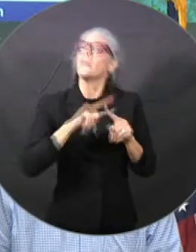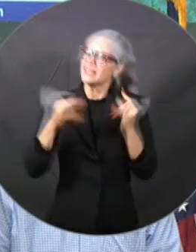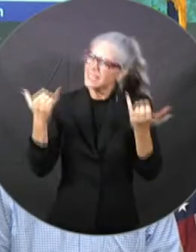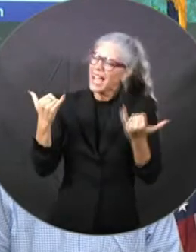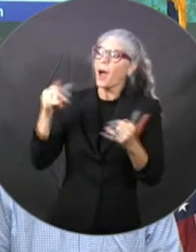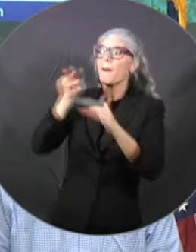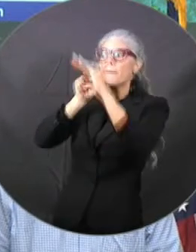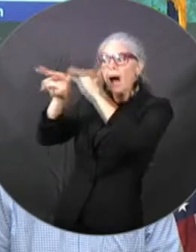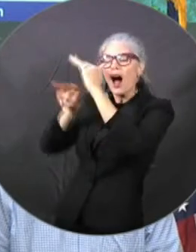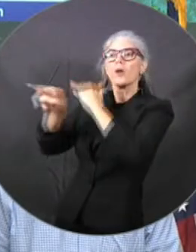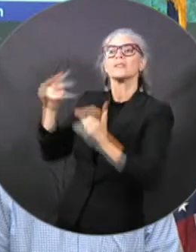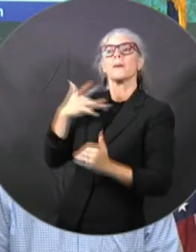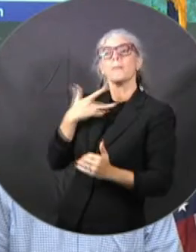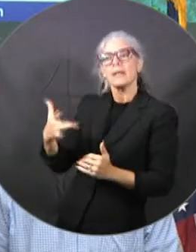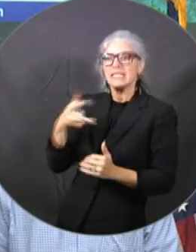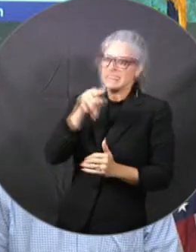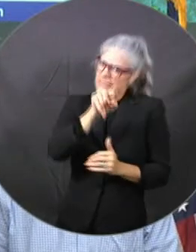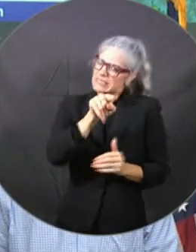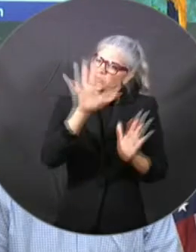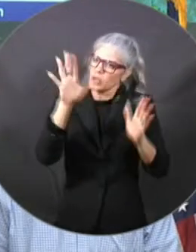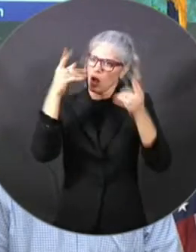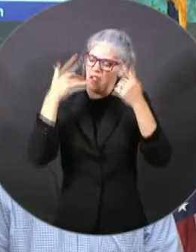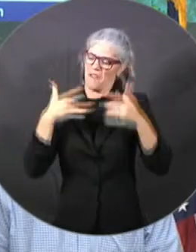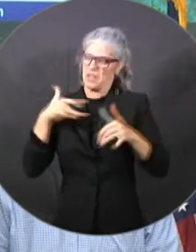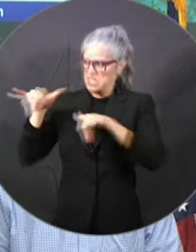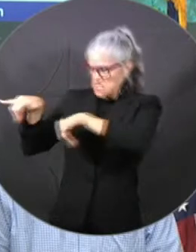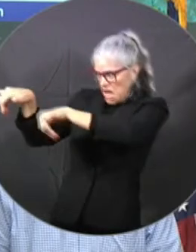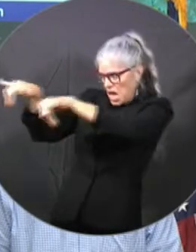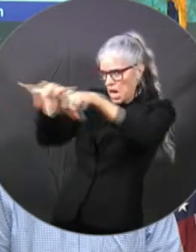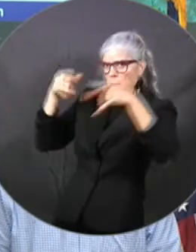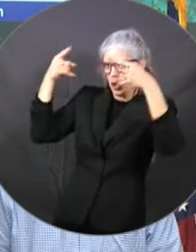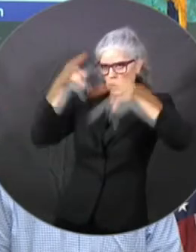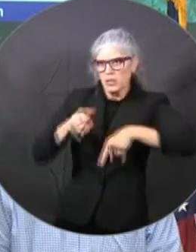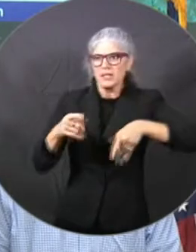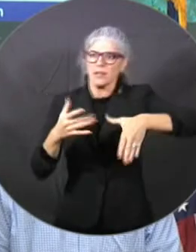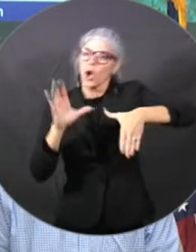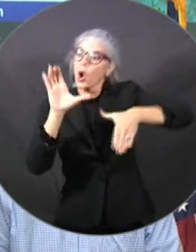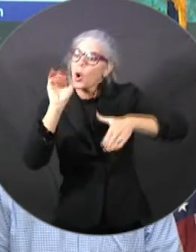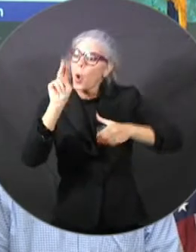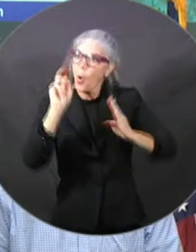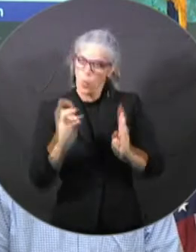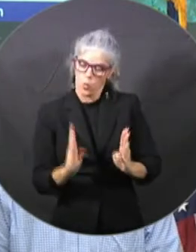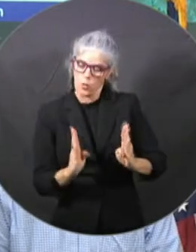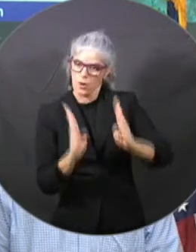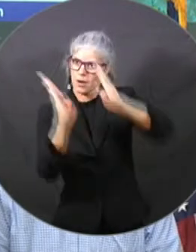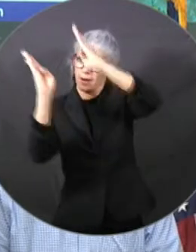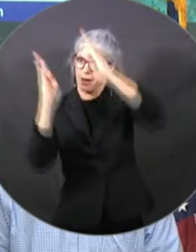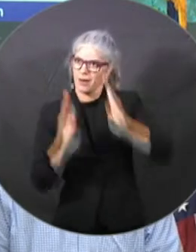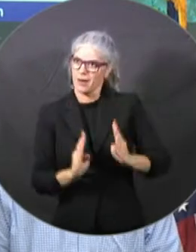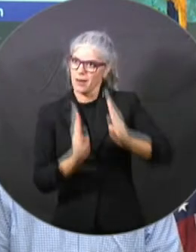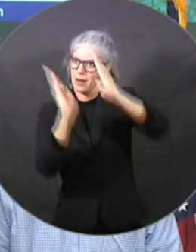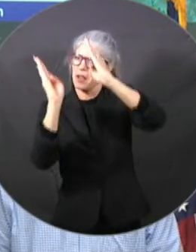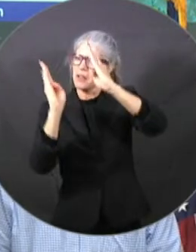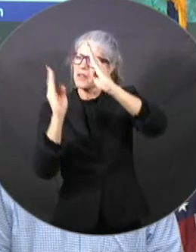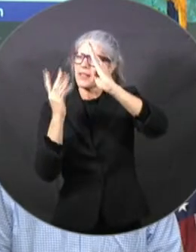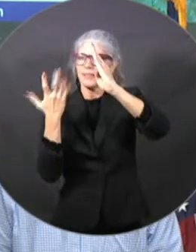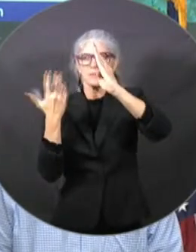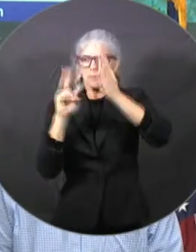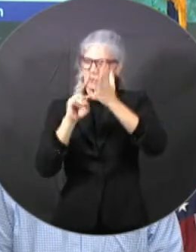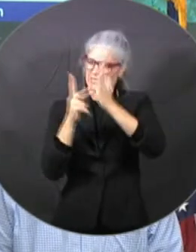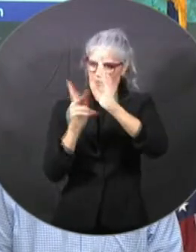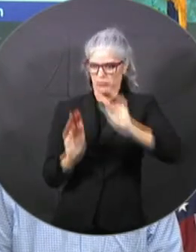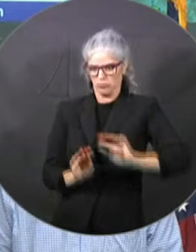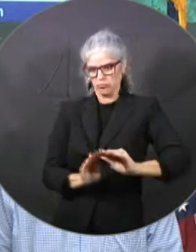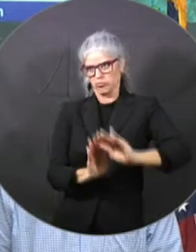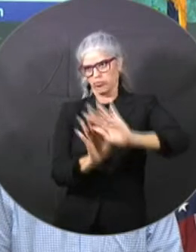is, is it's just kind of like splits the difference amongst all the models. So with Ian, you you had one model that had to go into the panhandle. The rest were closer to